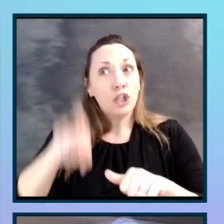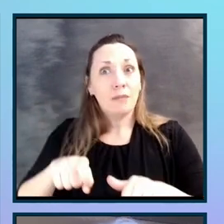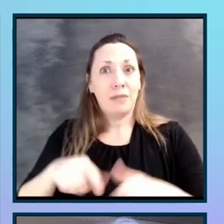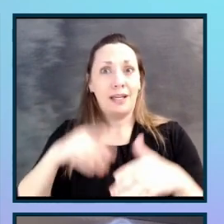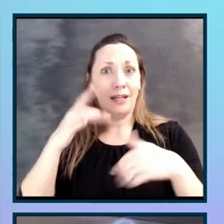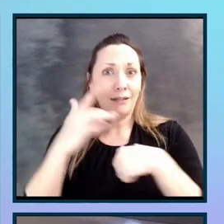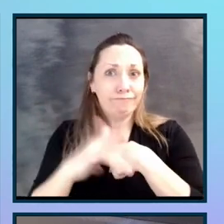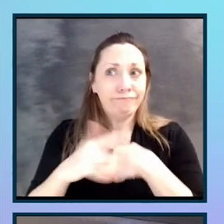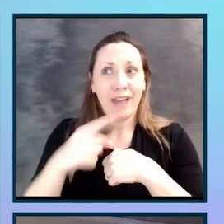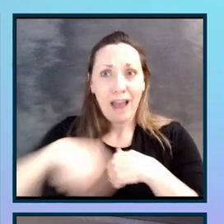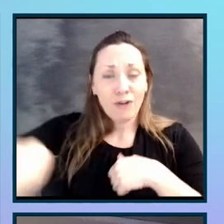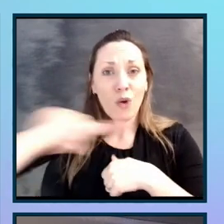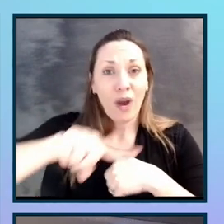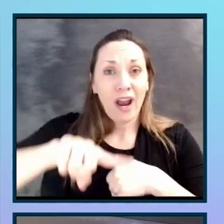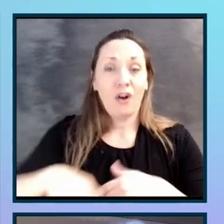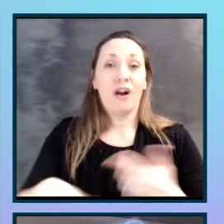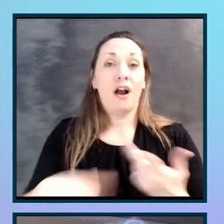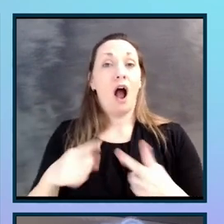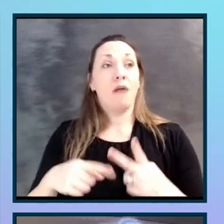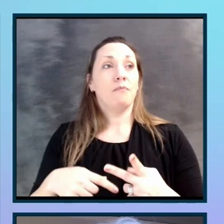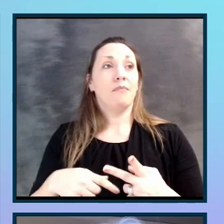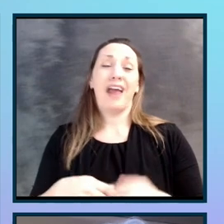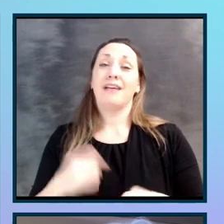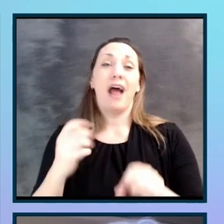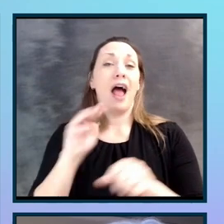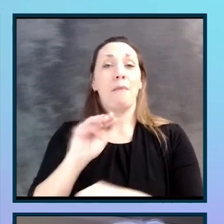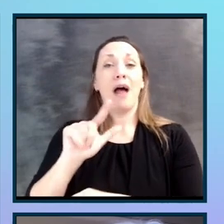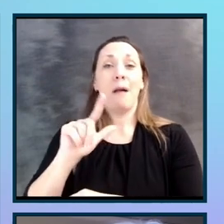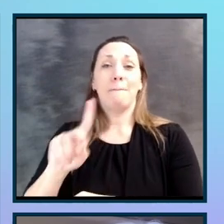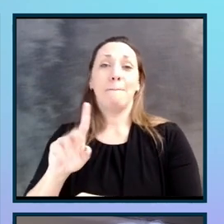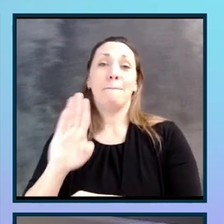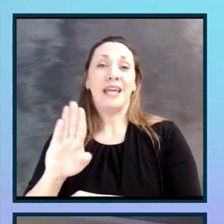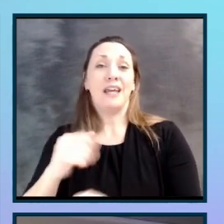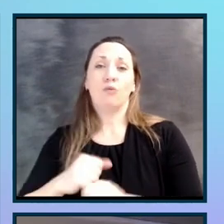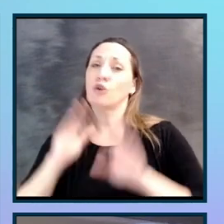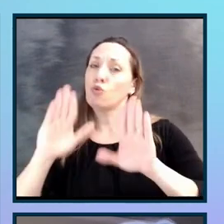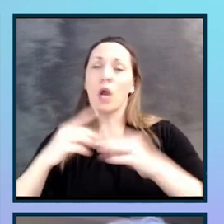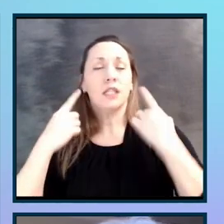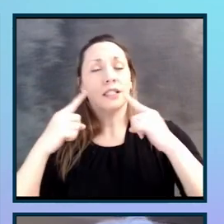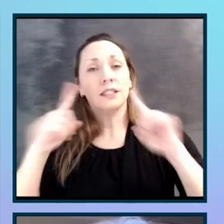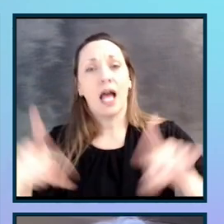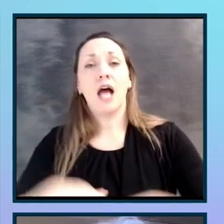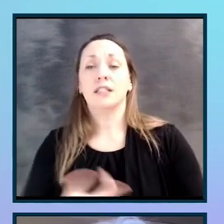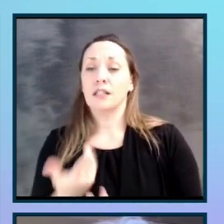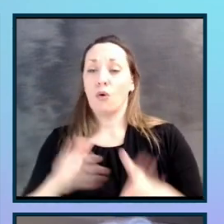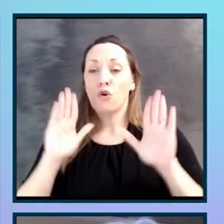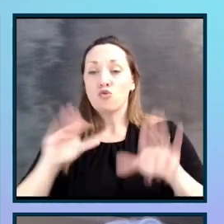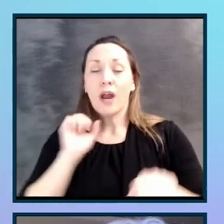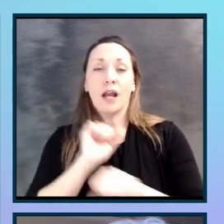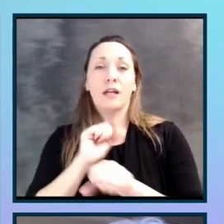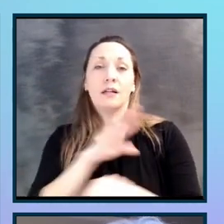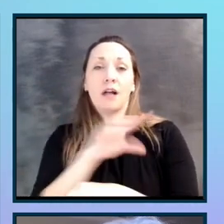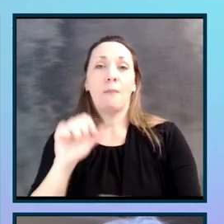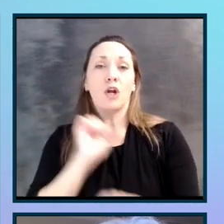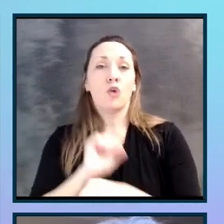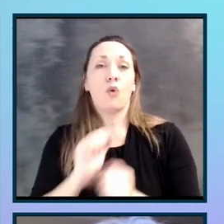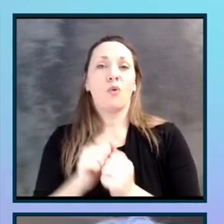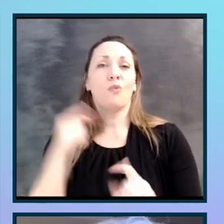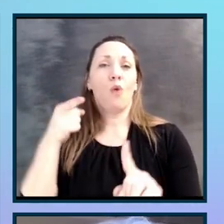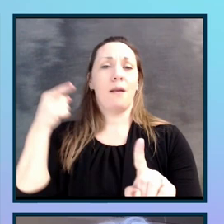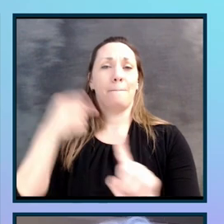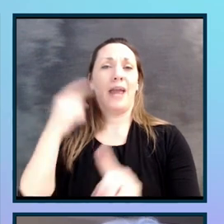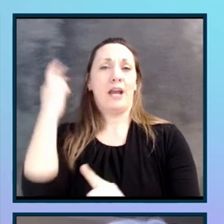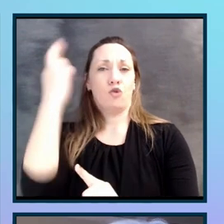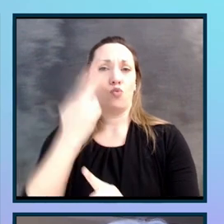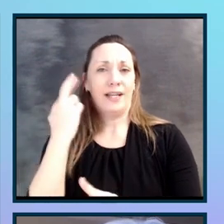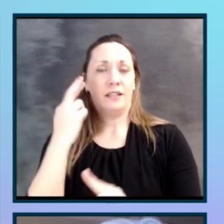And Major League Baseball turned out to be a great success. They were a great company to work with for one main reason. That relationship, as I mentioned, is